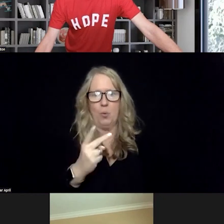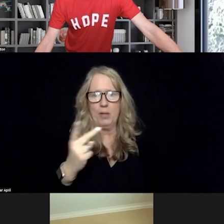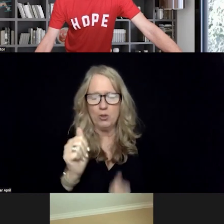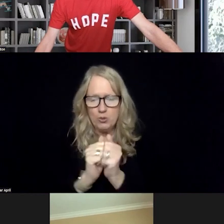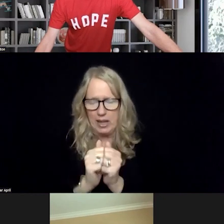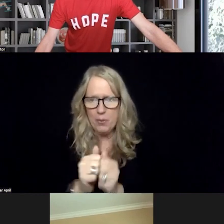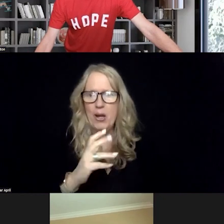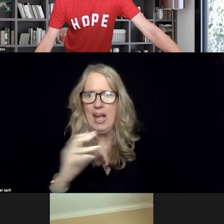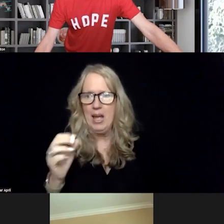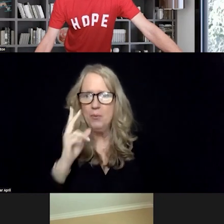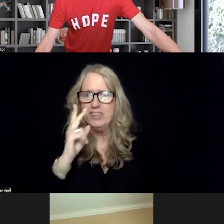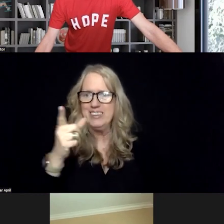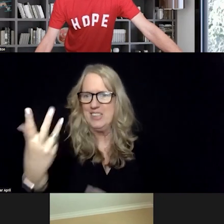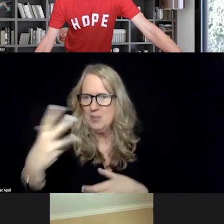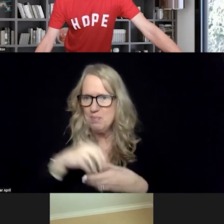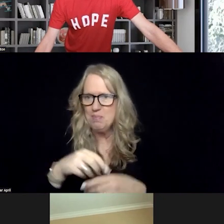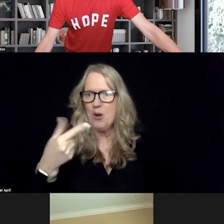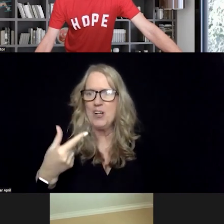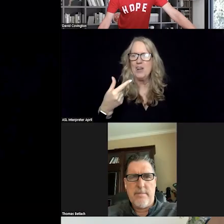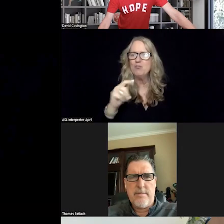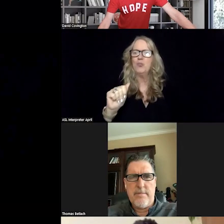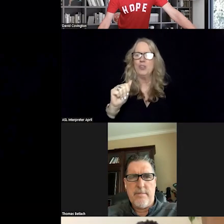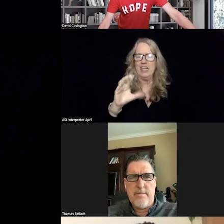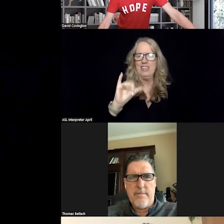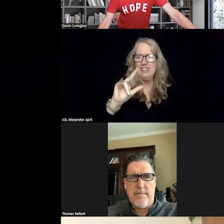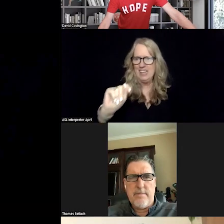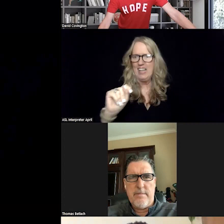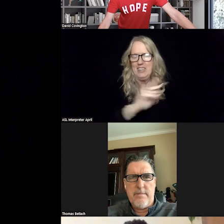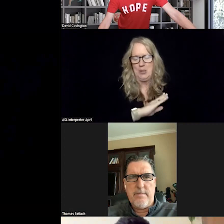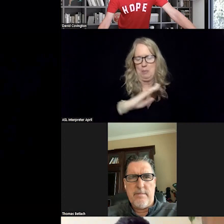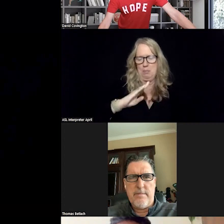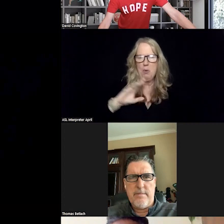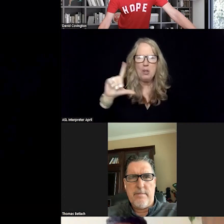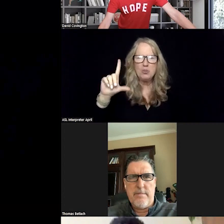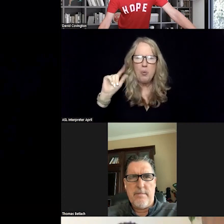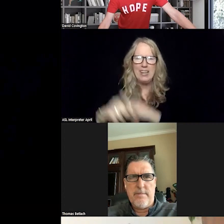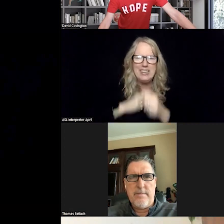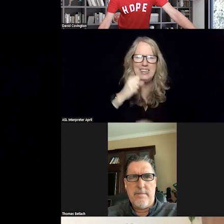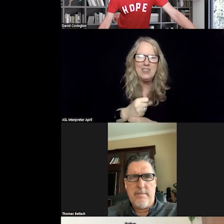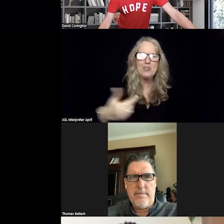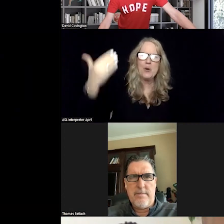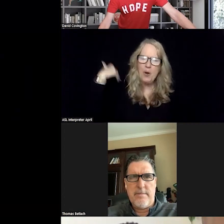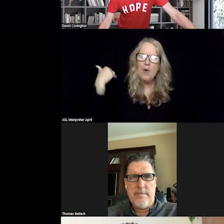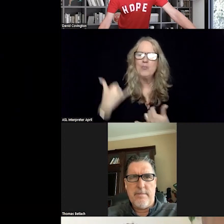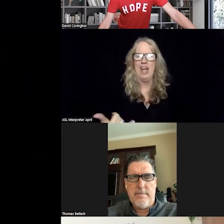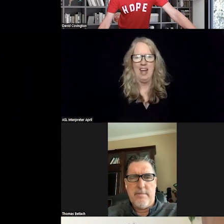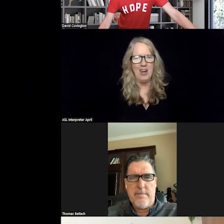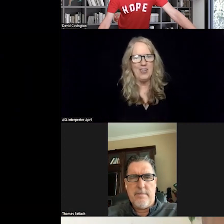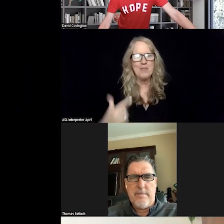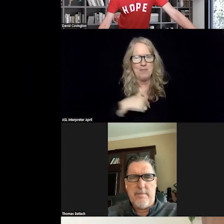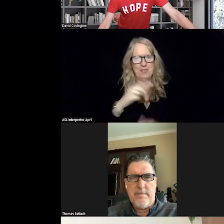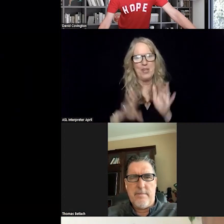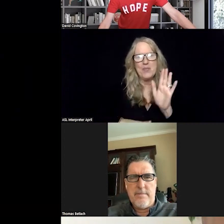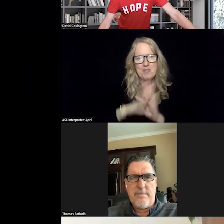as part of that Georgia CIT board 20 years ago now. And we developed a